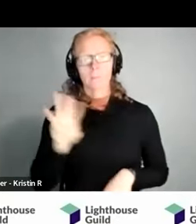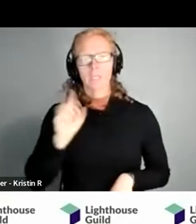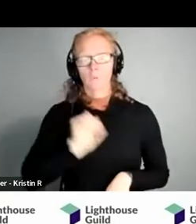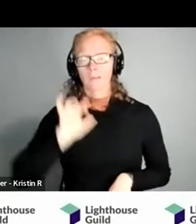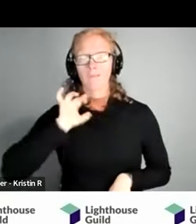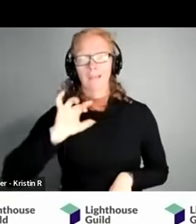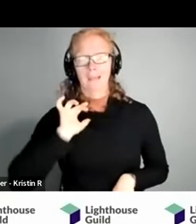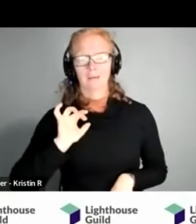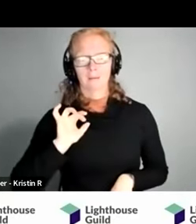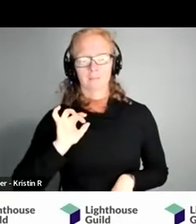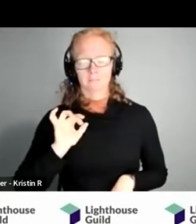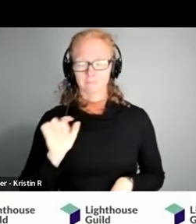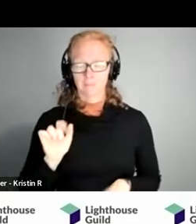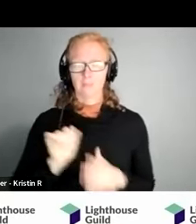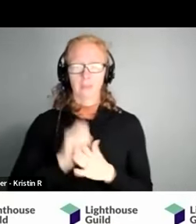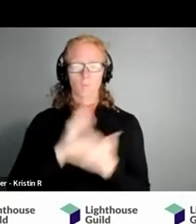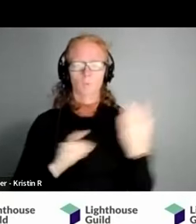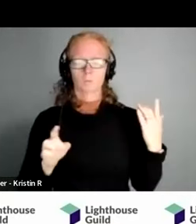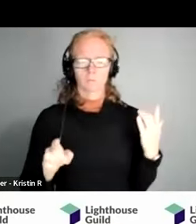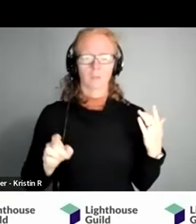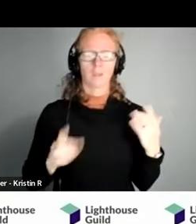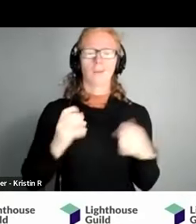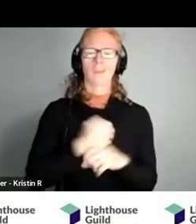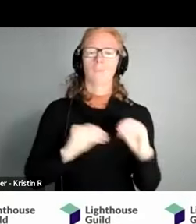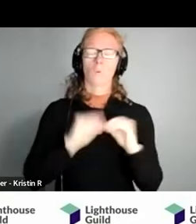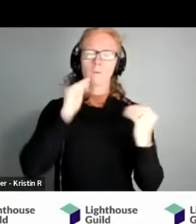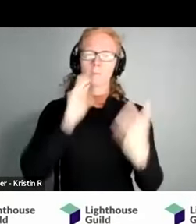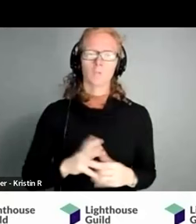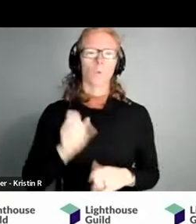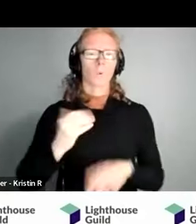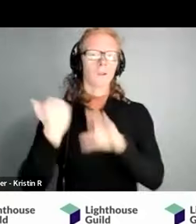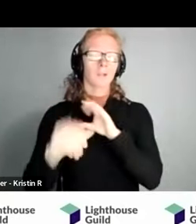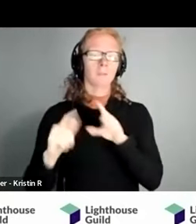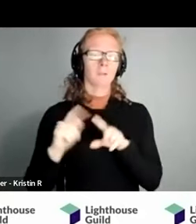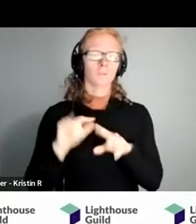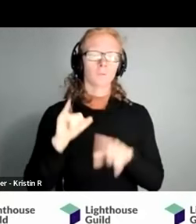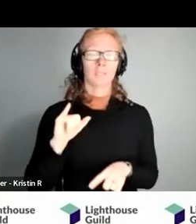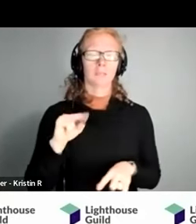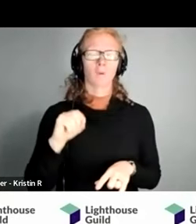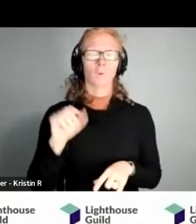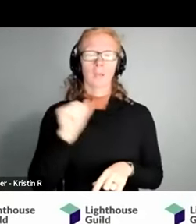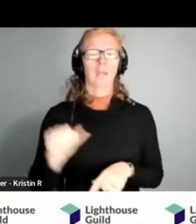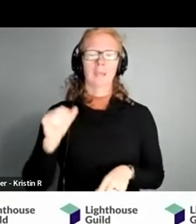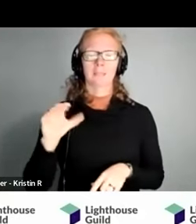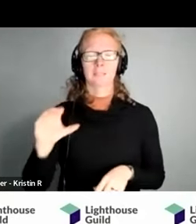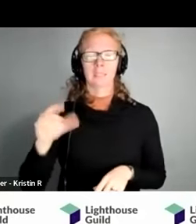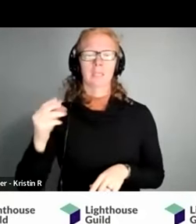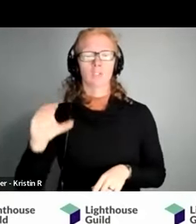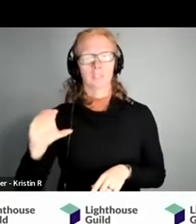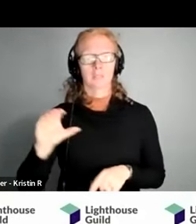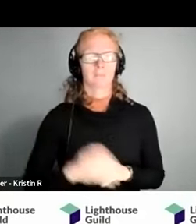click on the that portion and get information or you can send an email to info at chc um